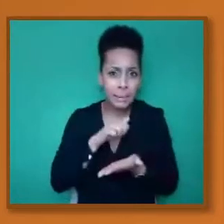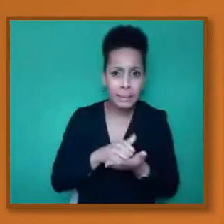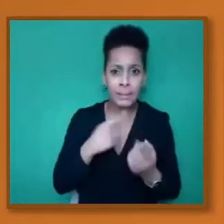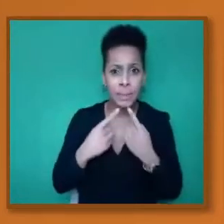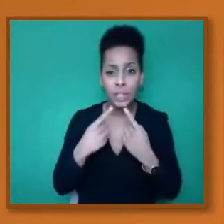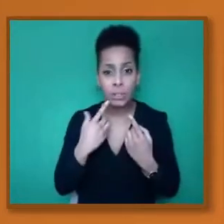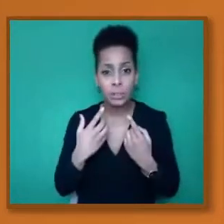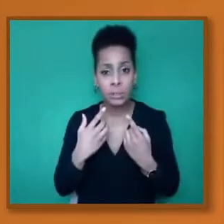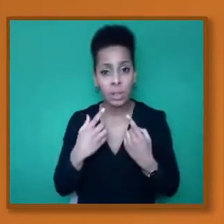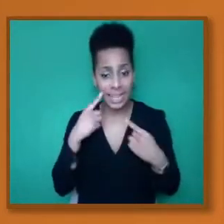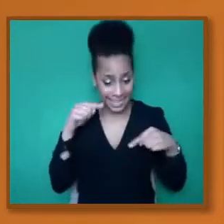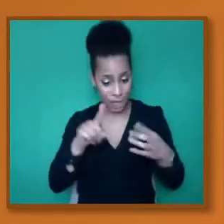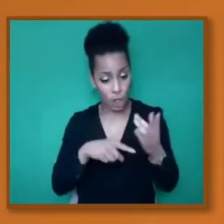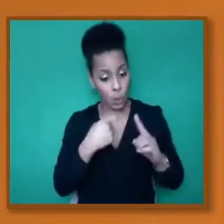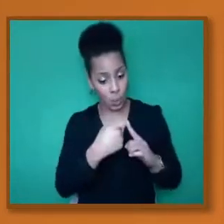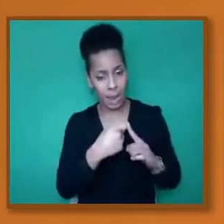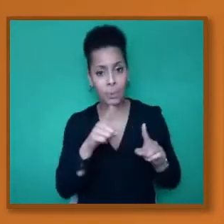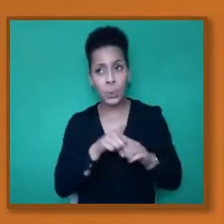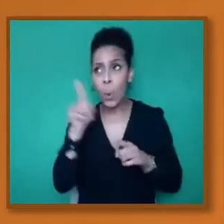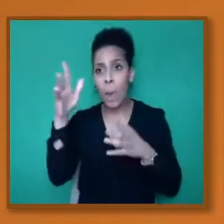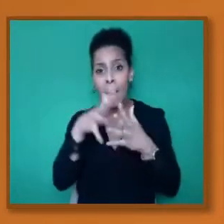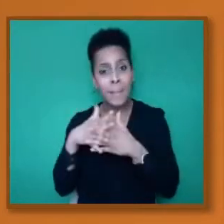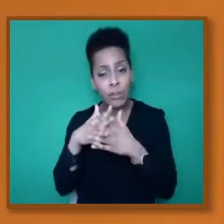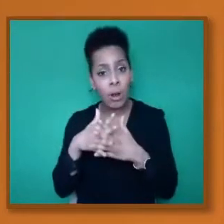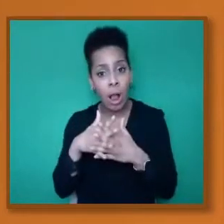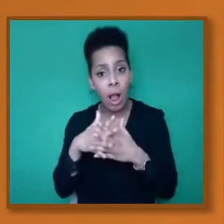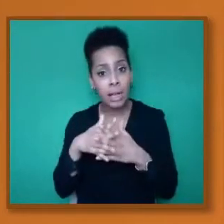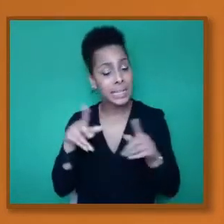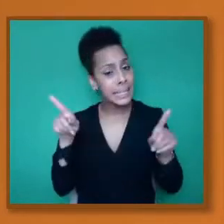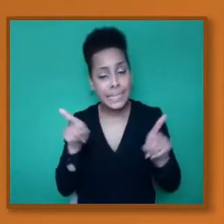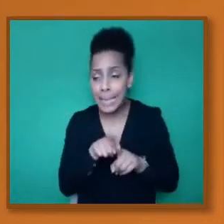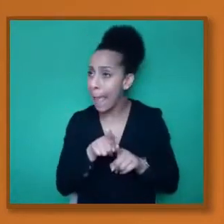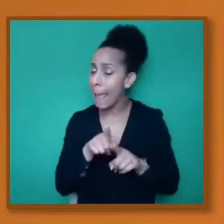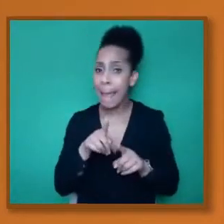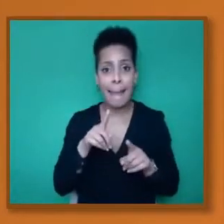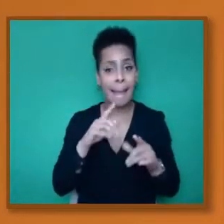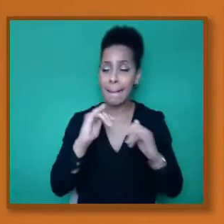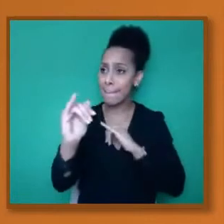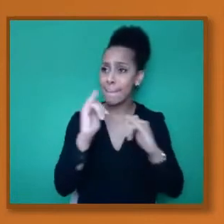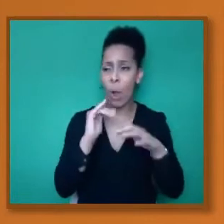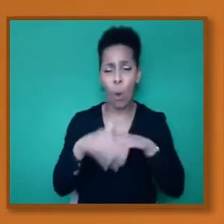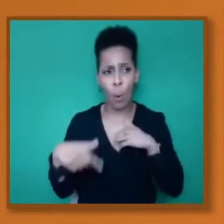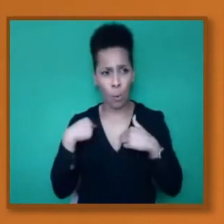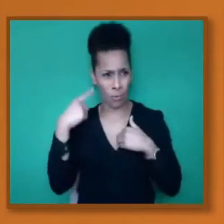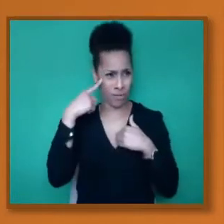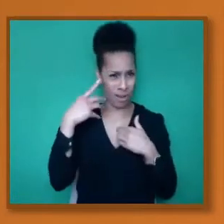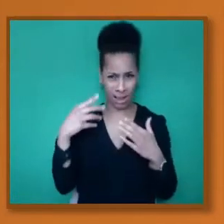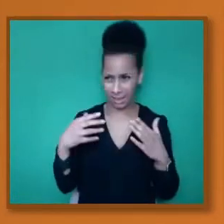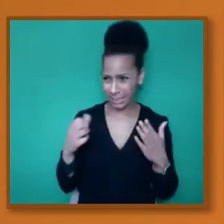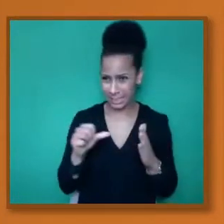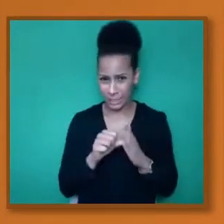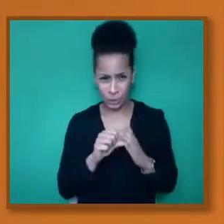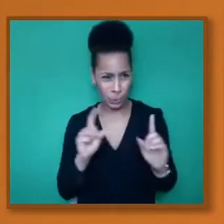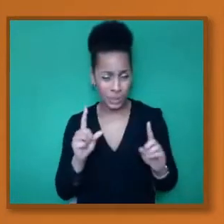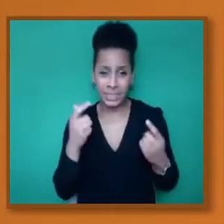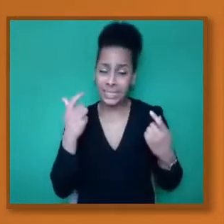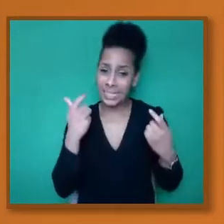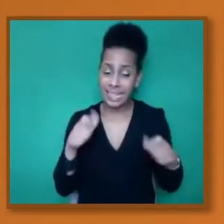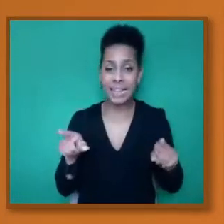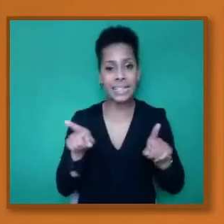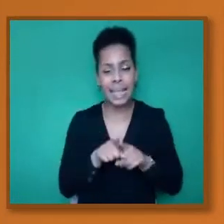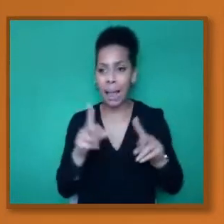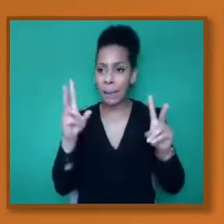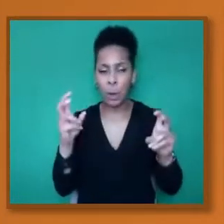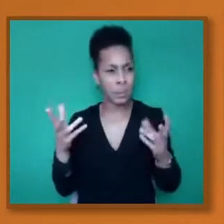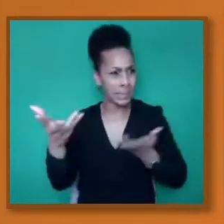questions are being asked, the same issues are being debated. And I think we need to continue to have this debate and